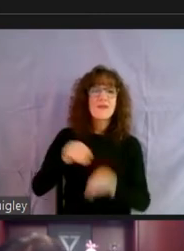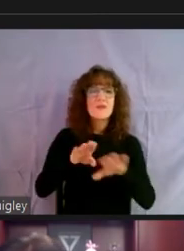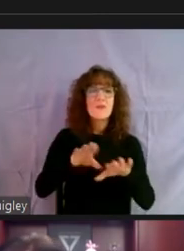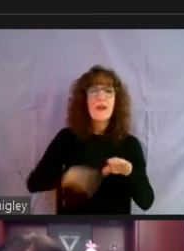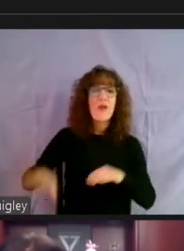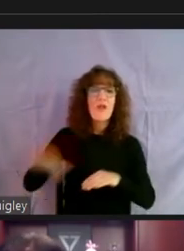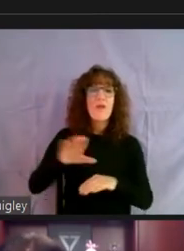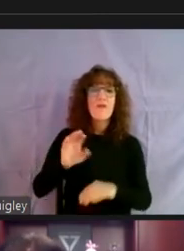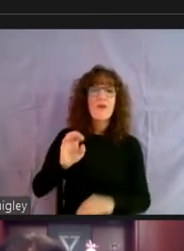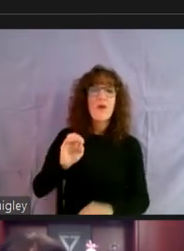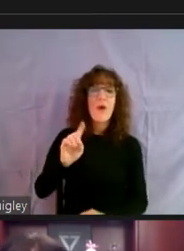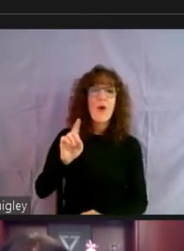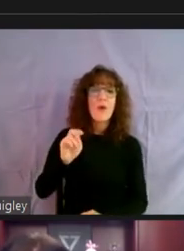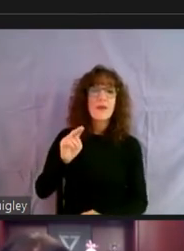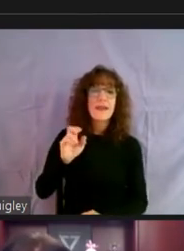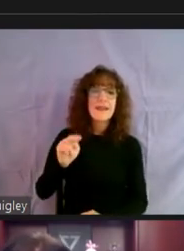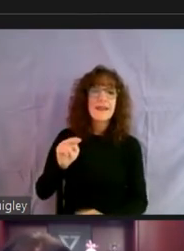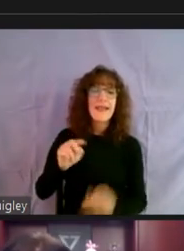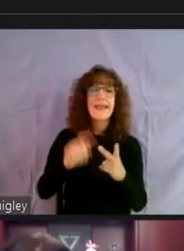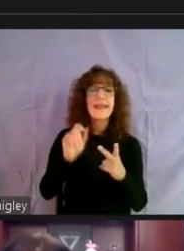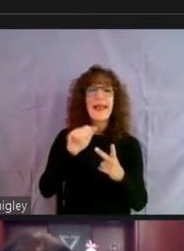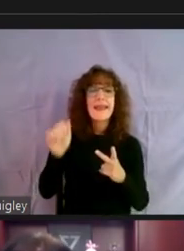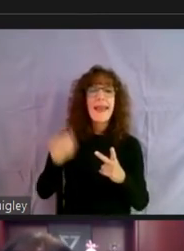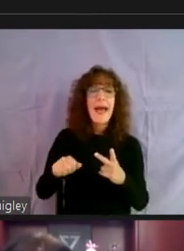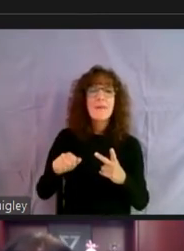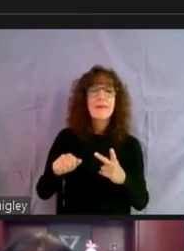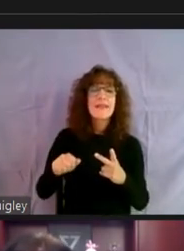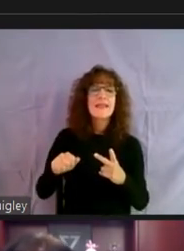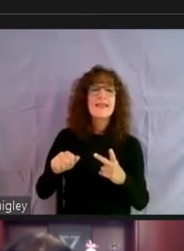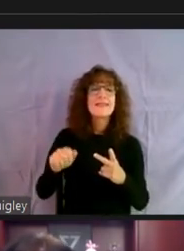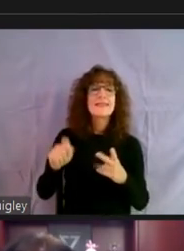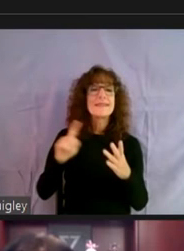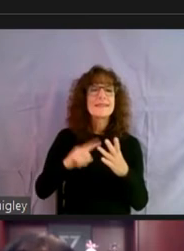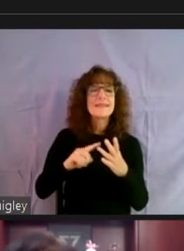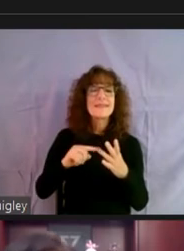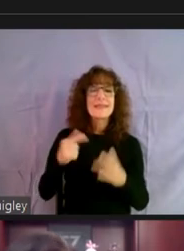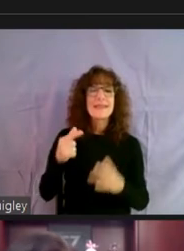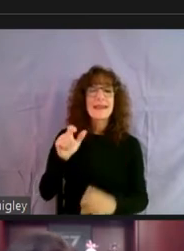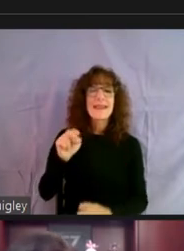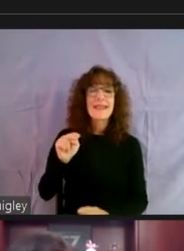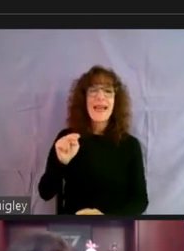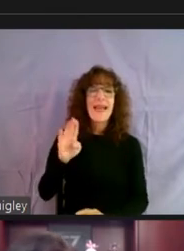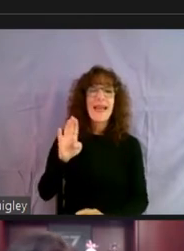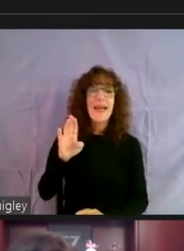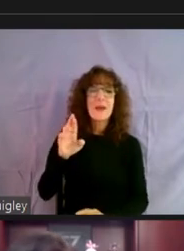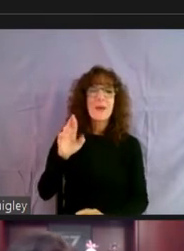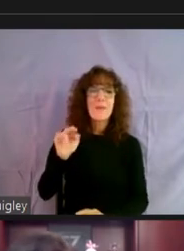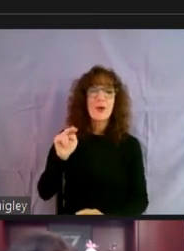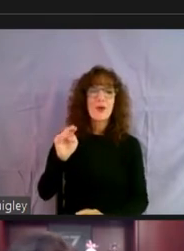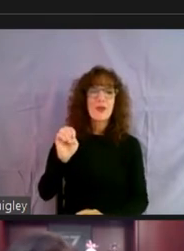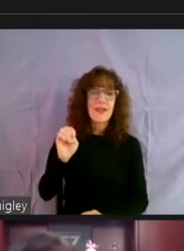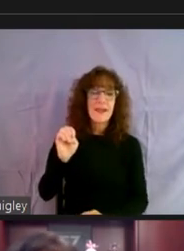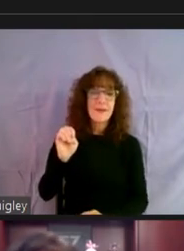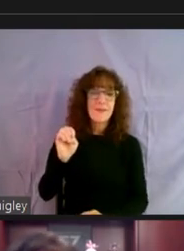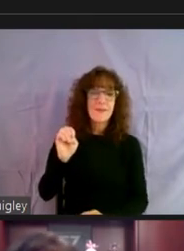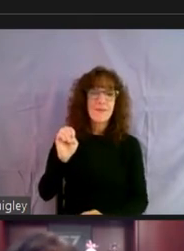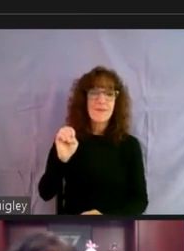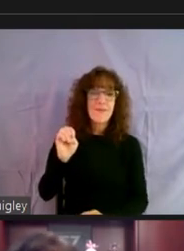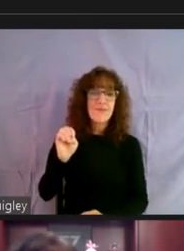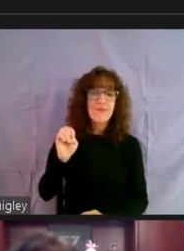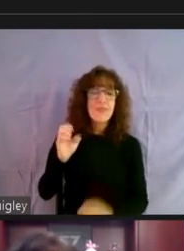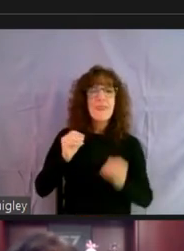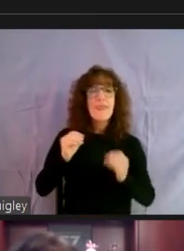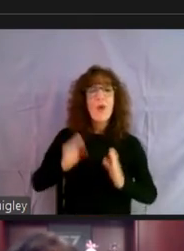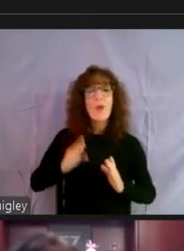in Odenton, Annapolis, City of Venice and in Glen Burney. Um, you know, from an owner's